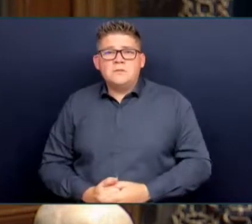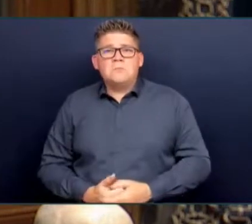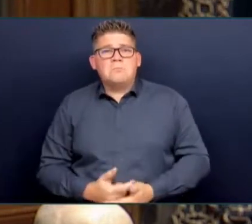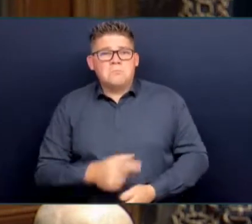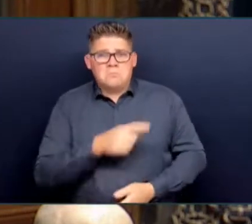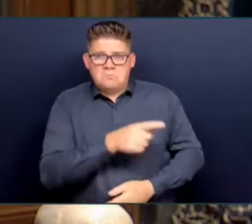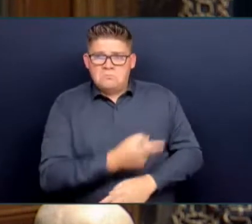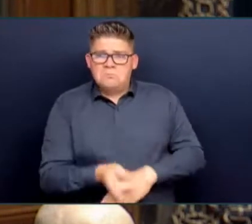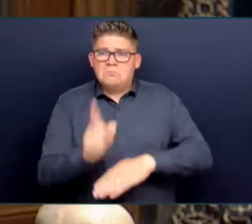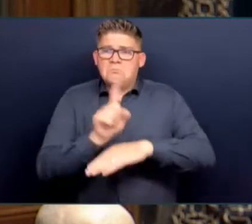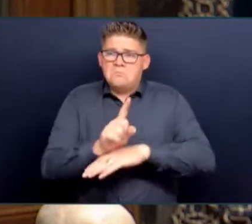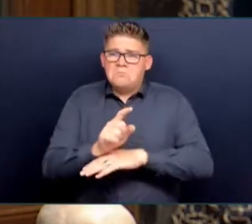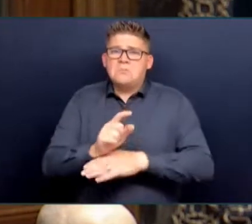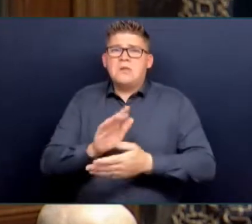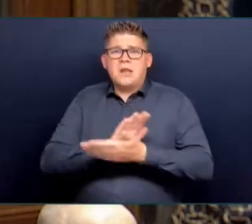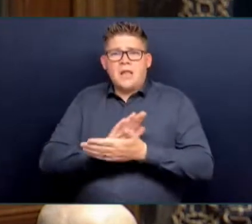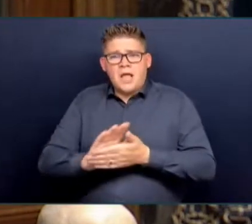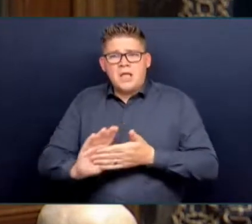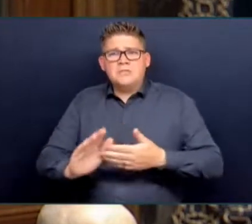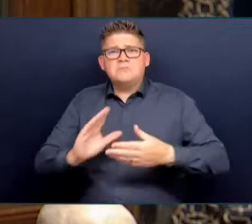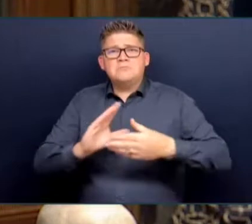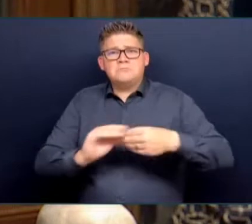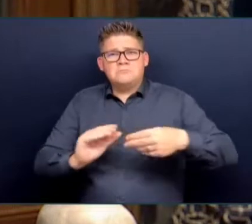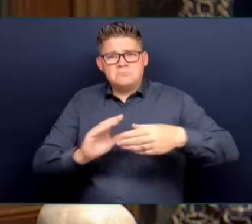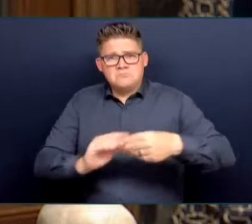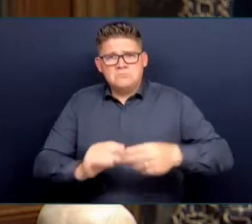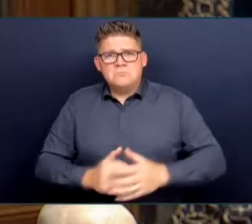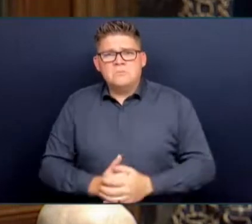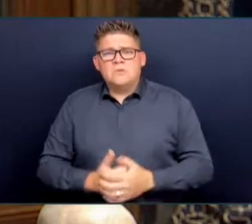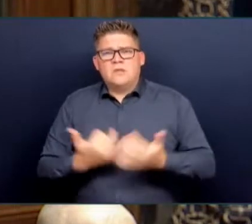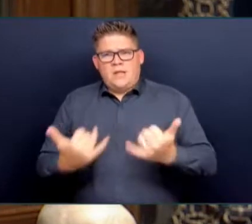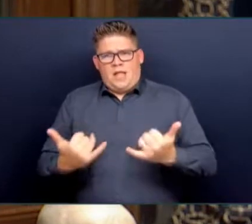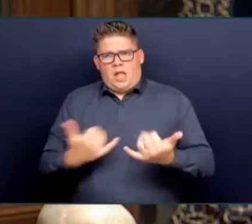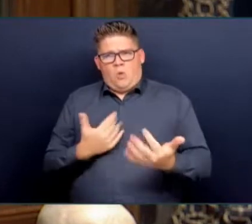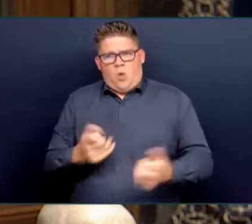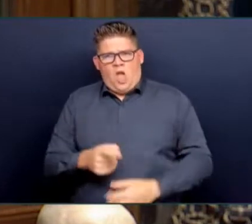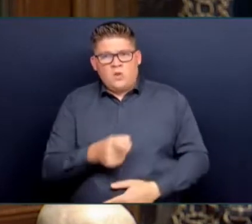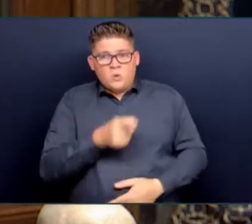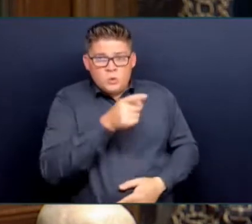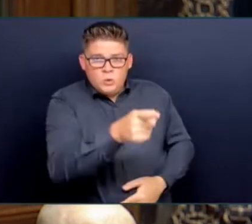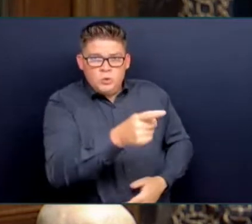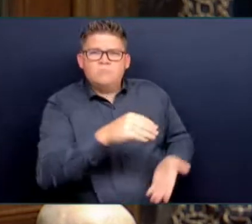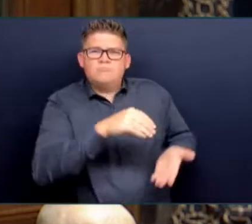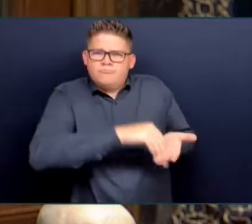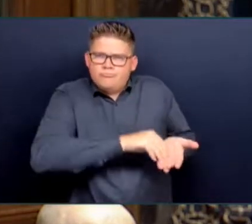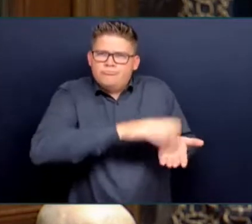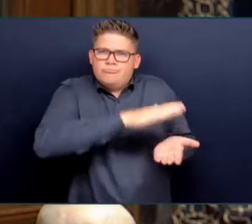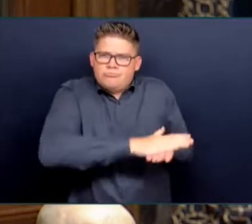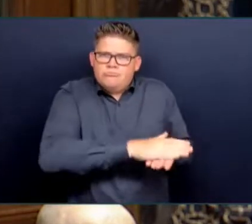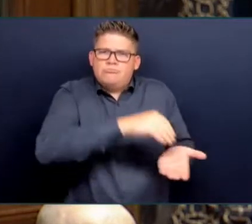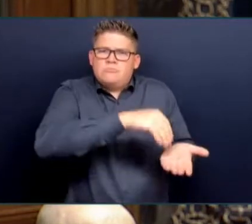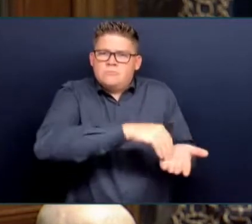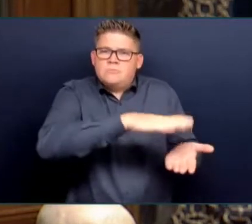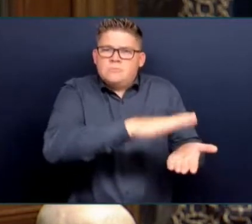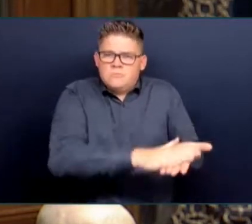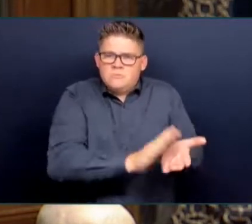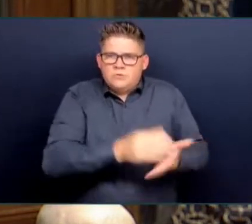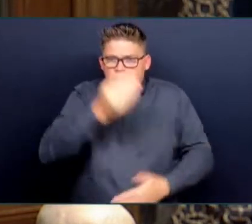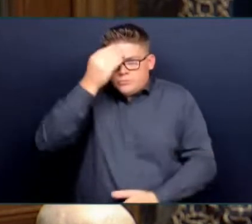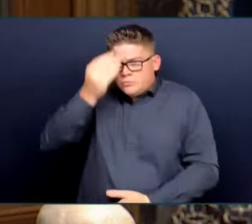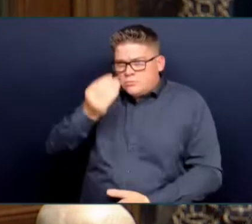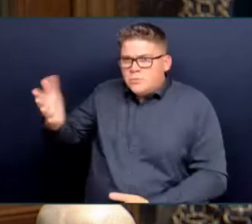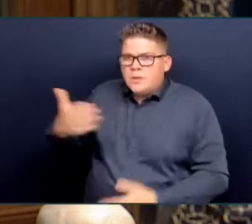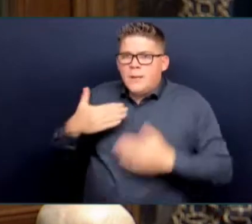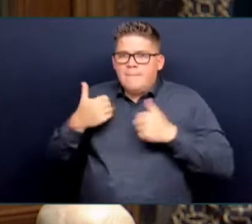to the Minister of Mines. Can he assure the public that there will be no Phase II expansion of LNG Canada?